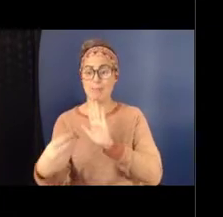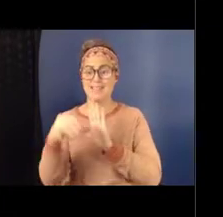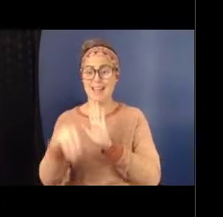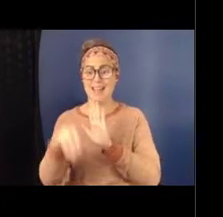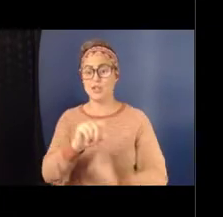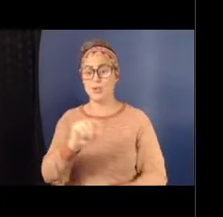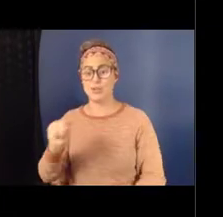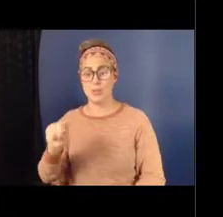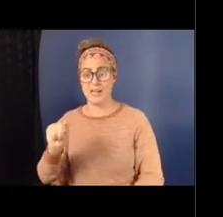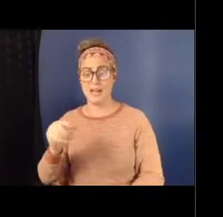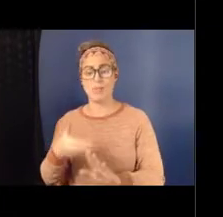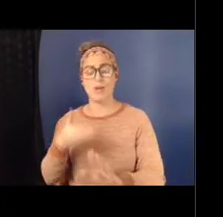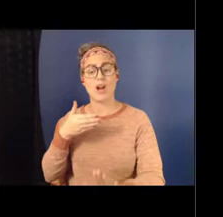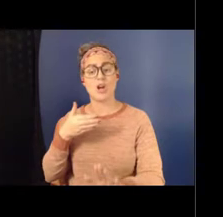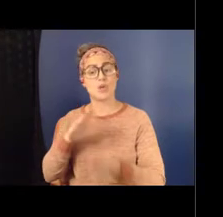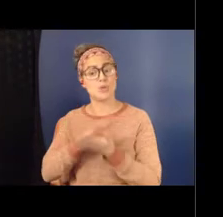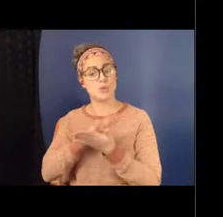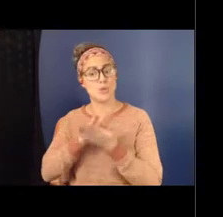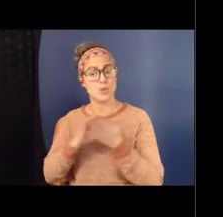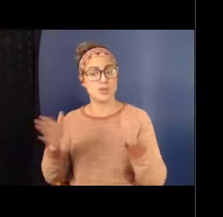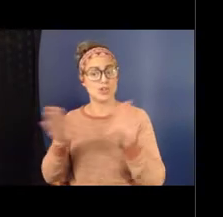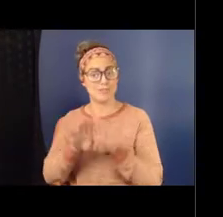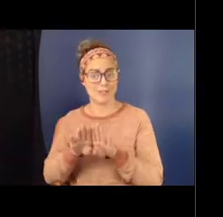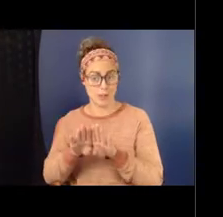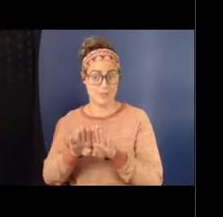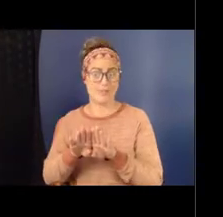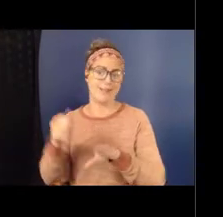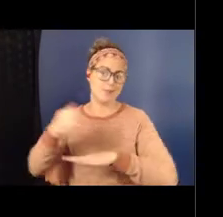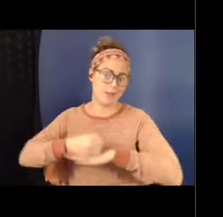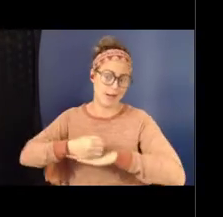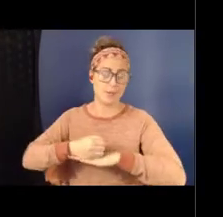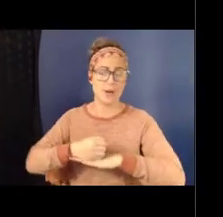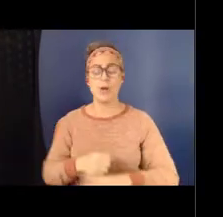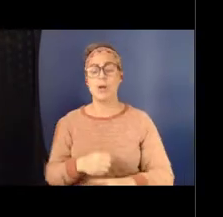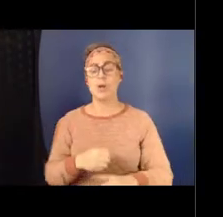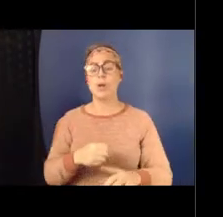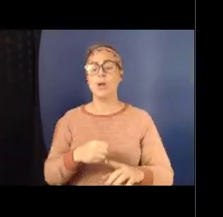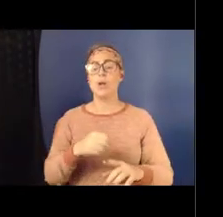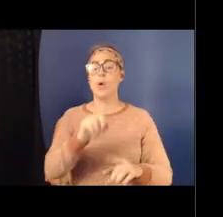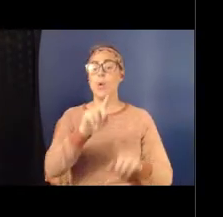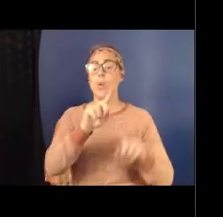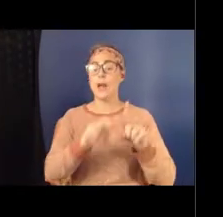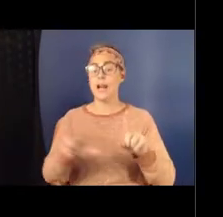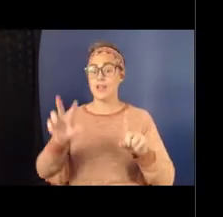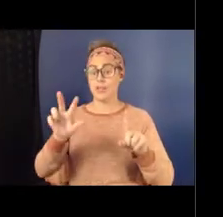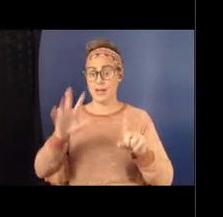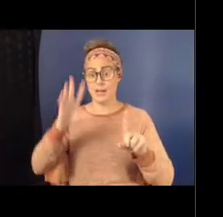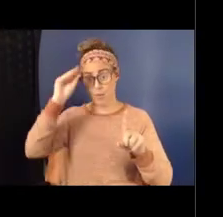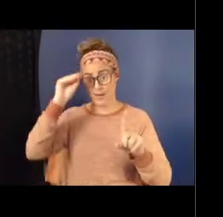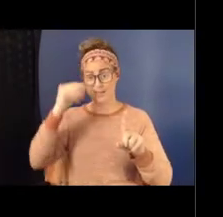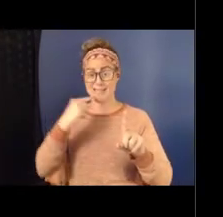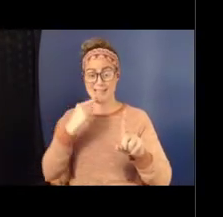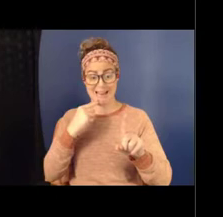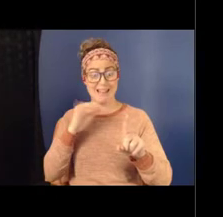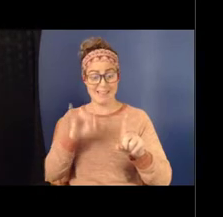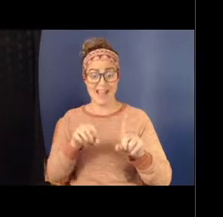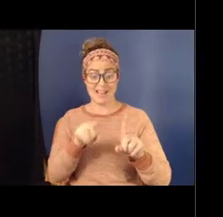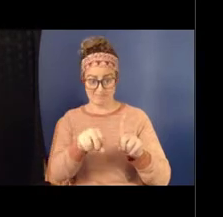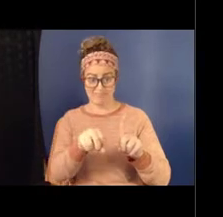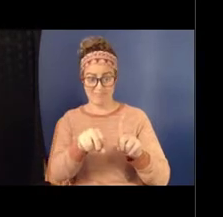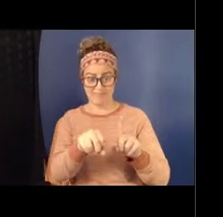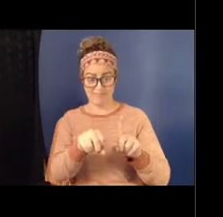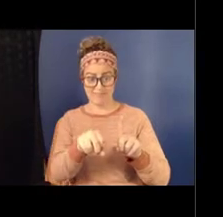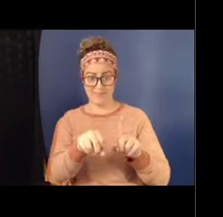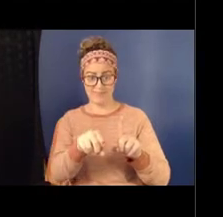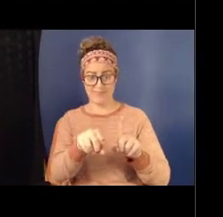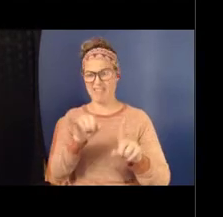schools shutting down. So, one out of three boys say that they direct homophobic epithets like, that's so